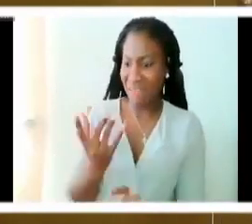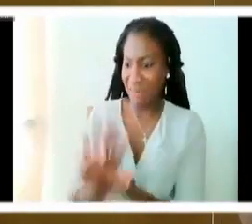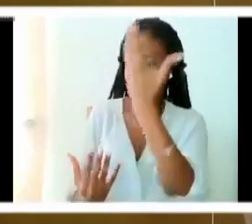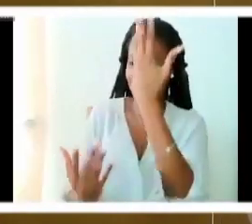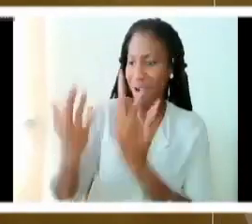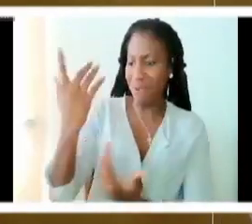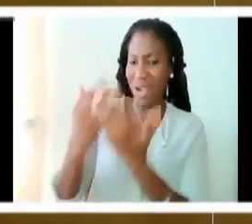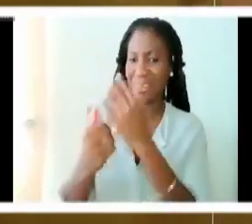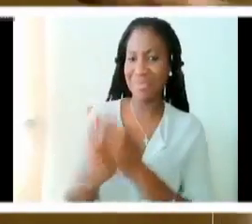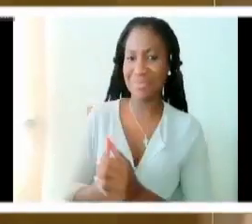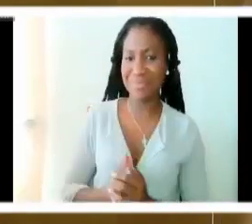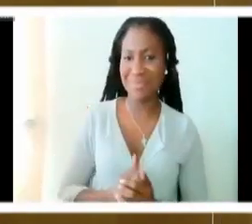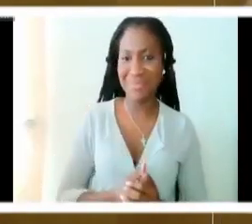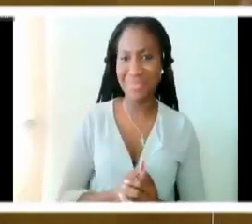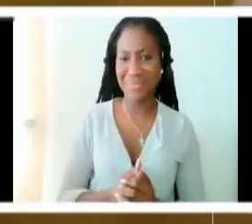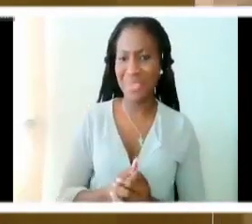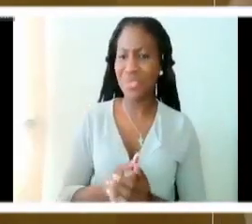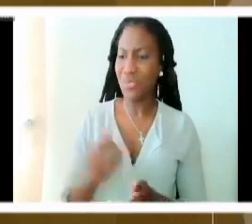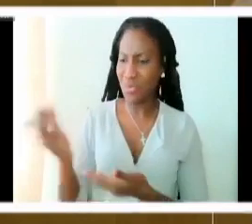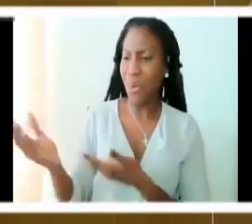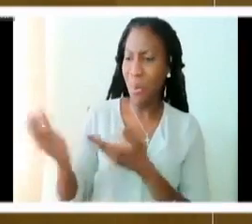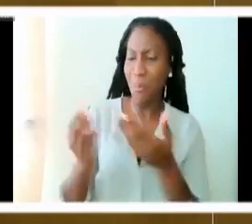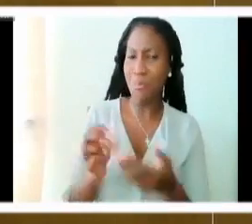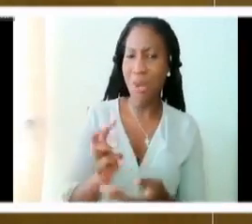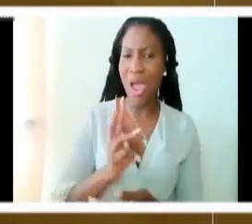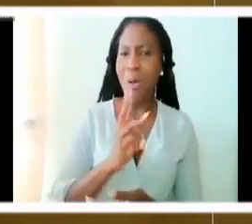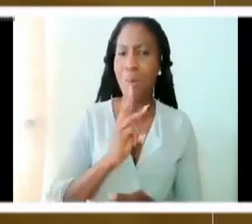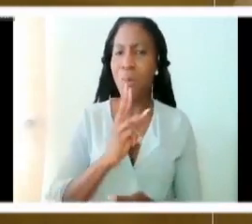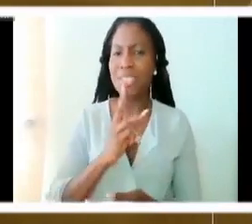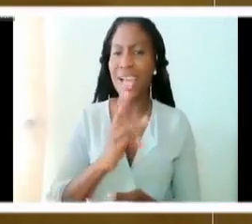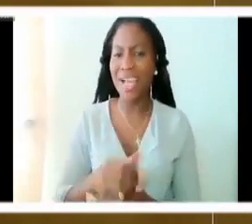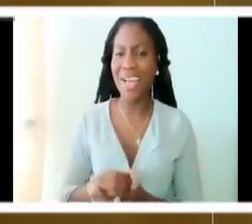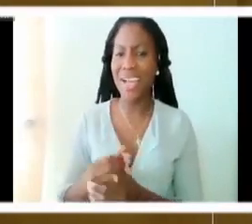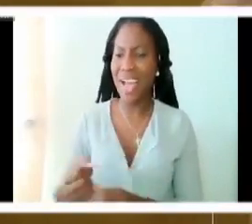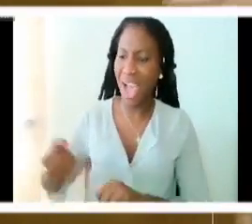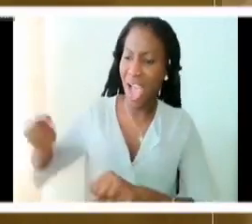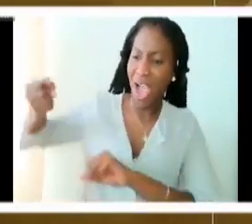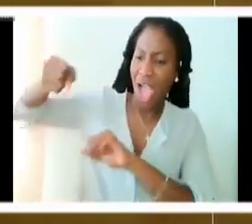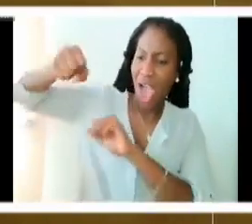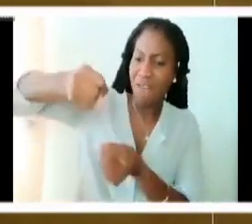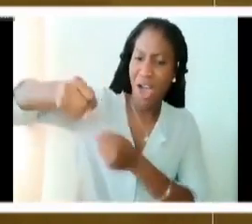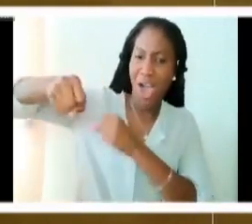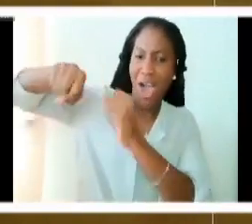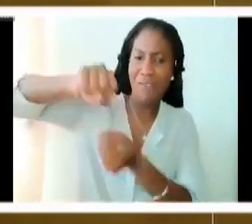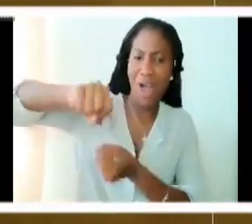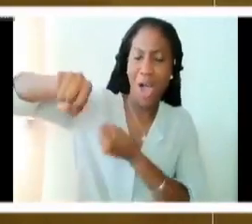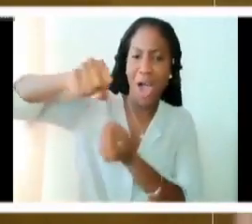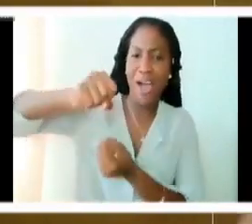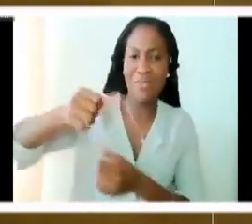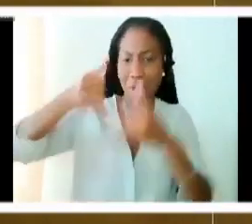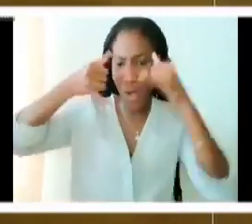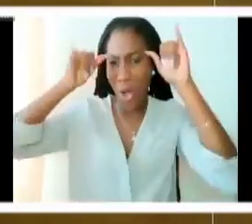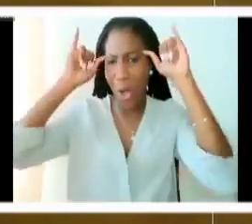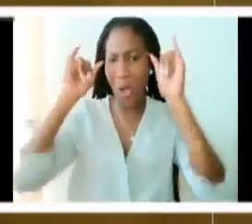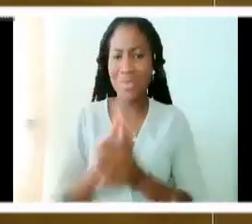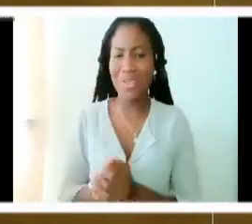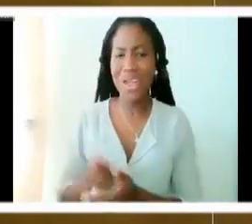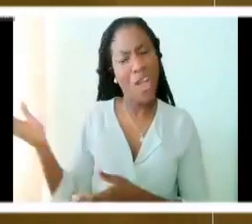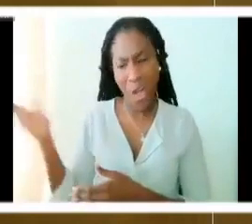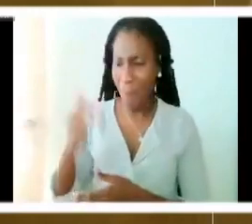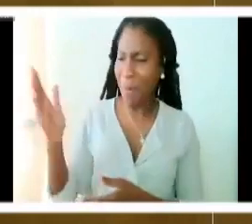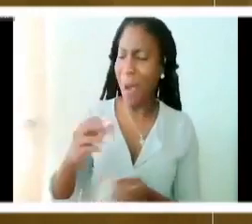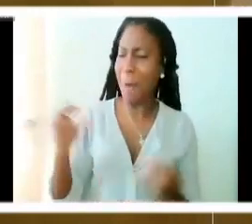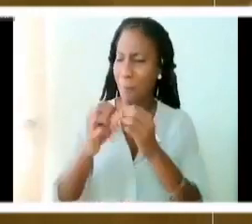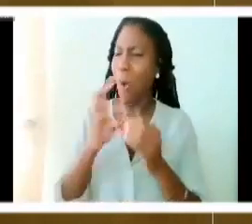help me a little bit there is only one of me. Bring water and douse my cow. yet, put more water on the thing. Oh, go on, man. I tell all I want